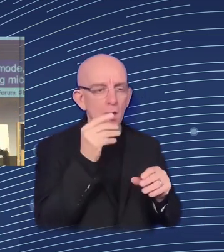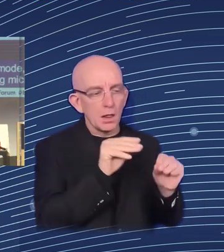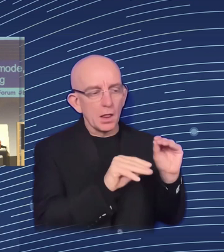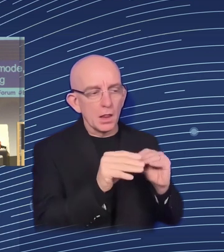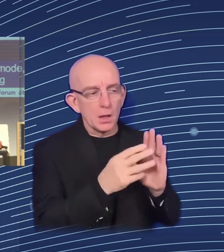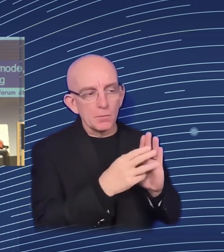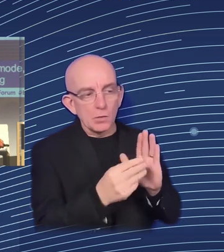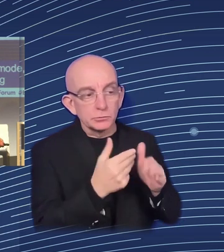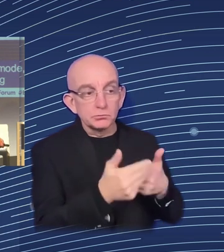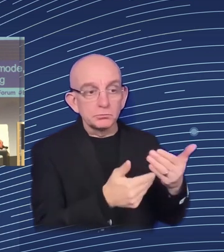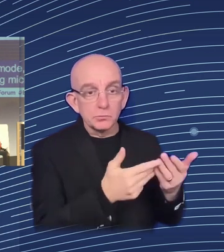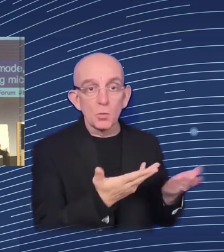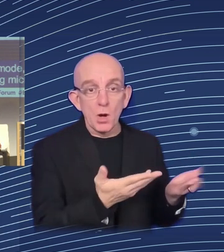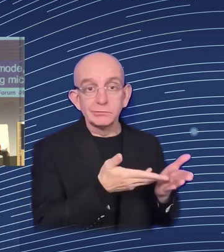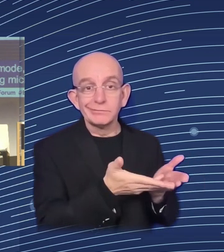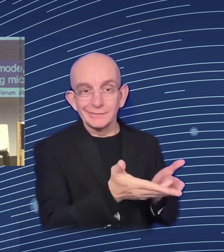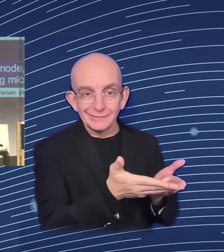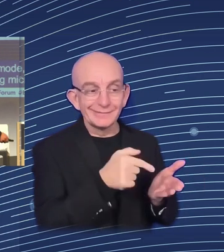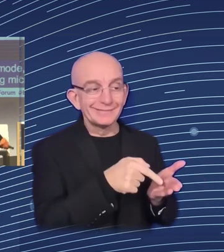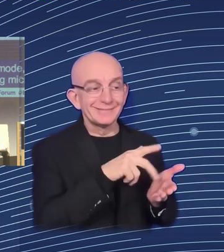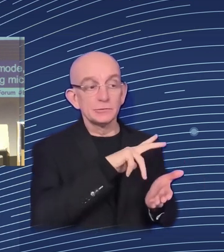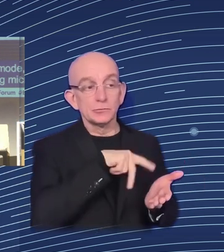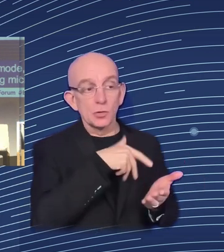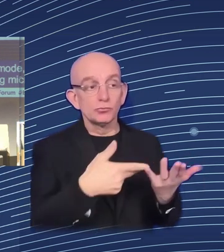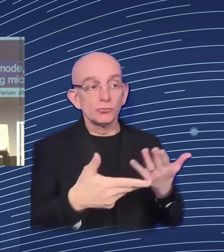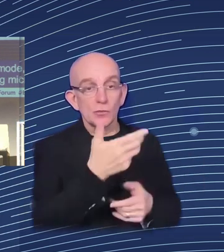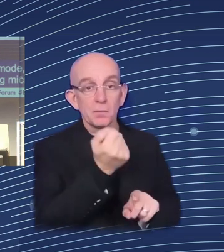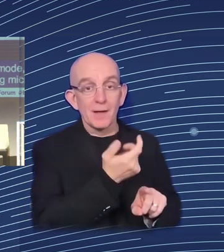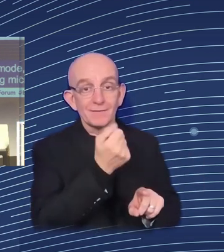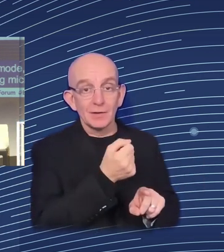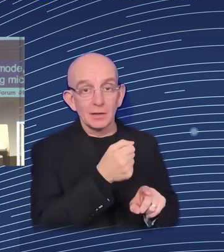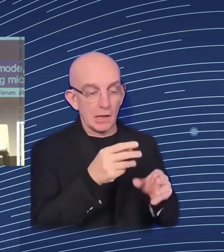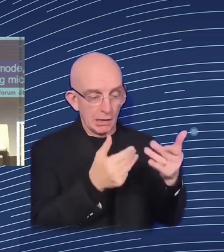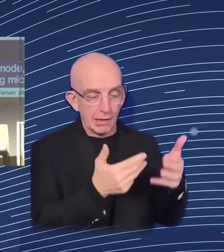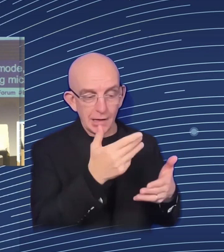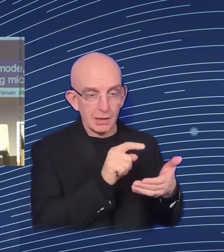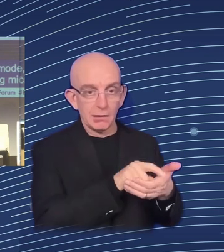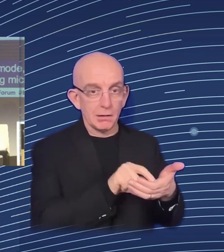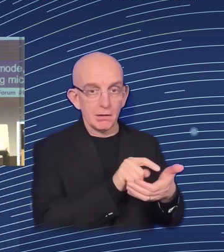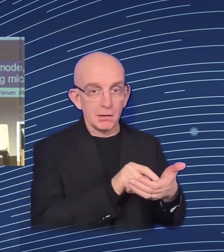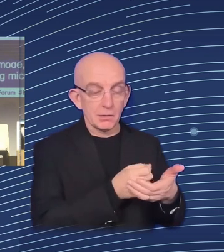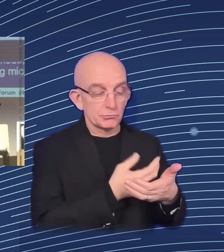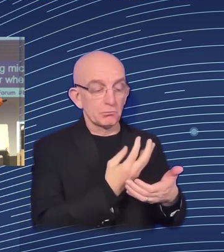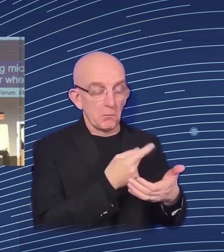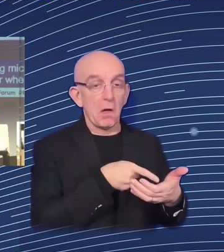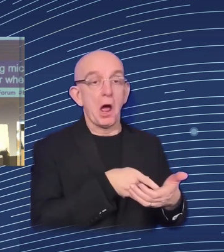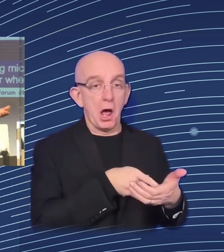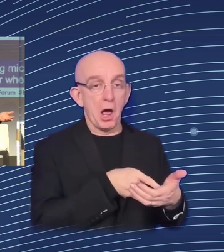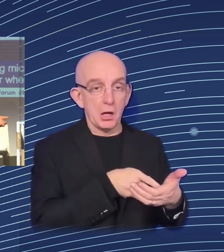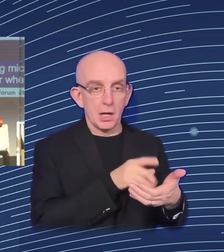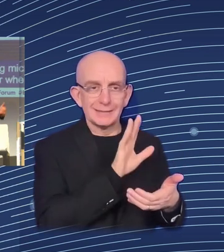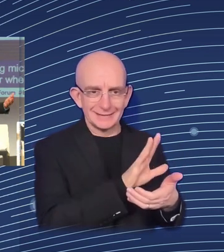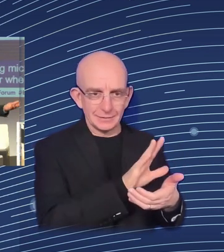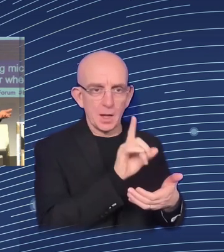European countries. So, the Joint Research Centre, where I work, is in charge of this model, but we work